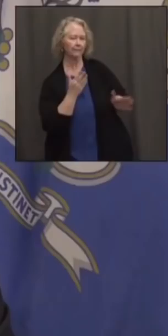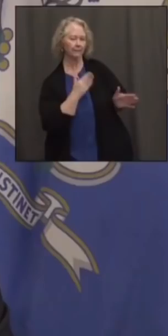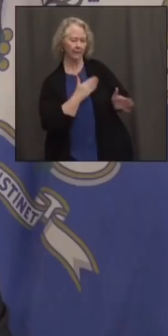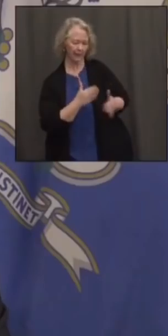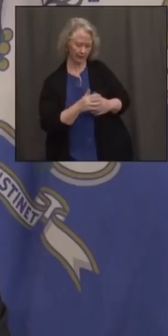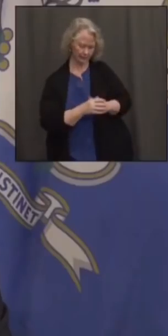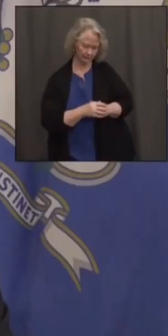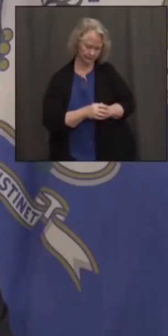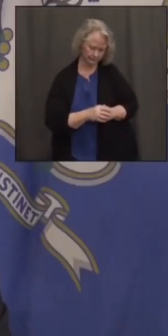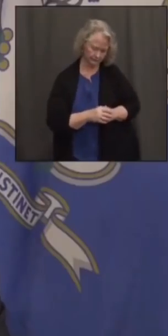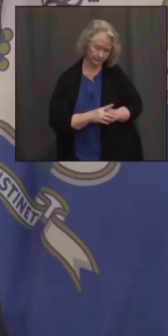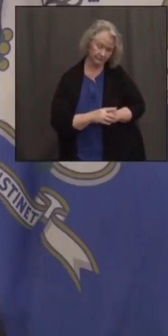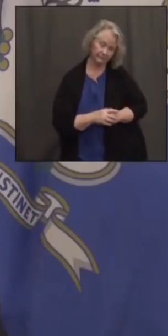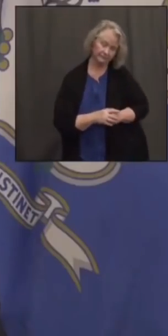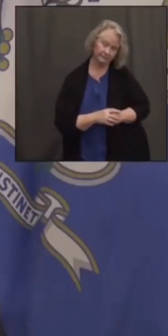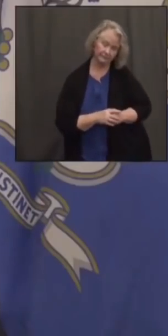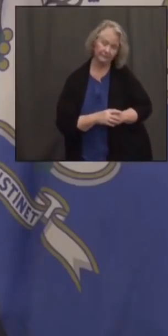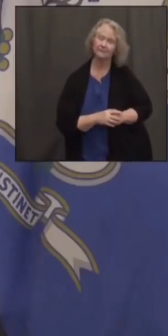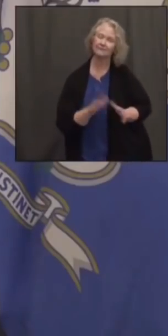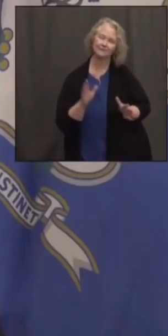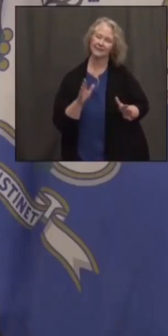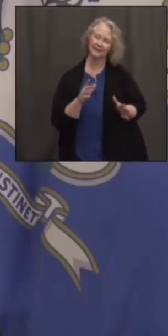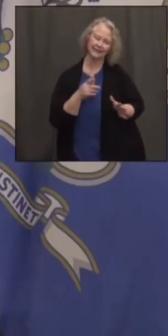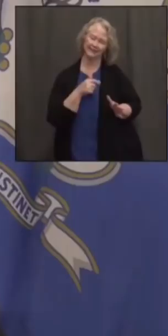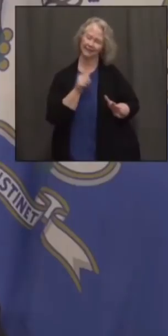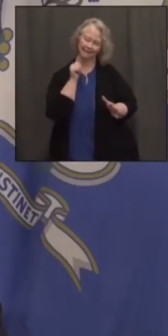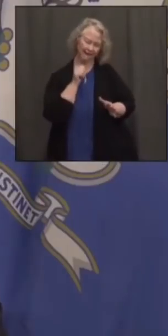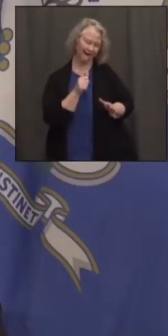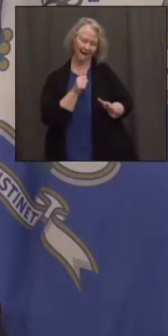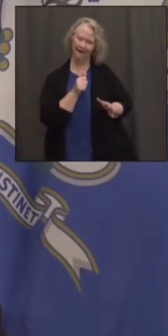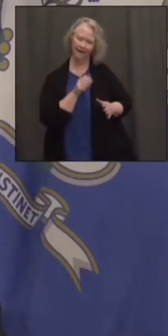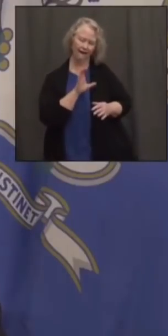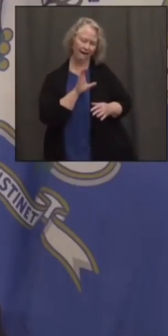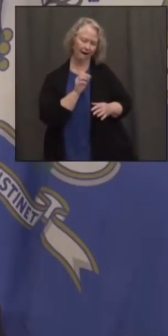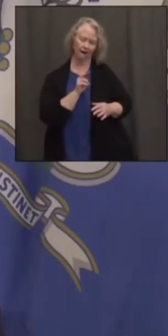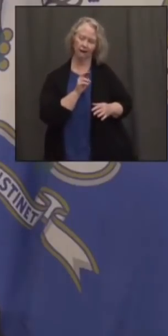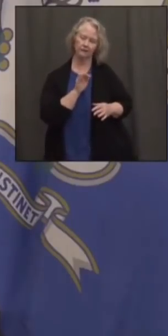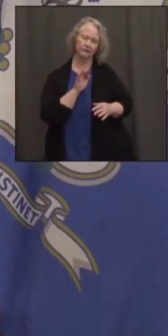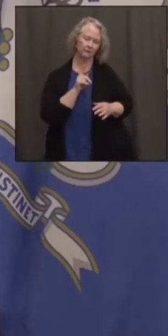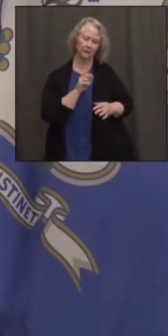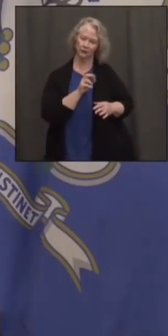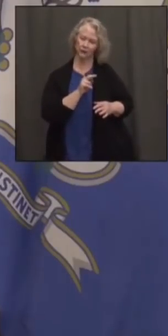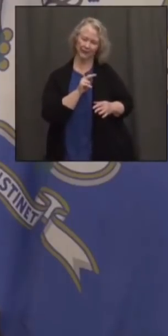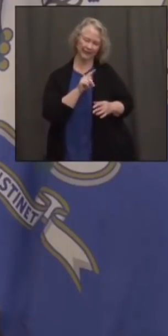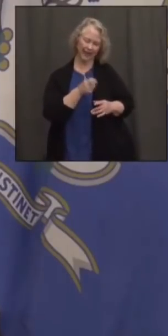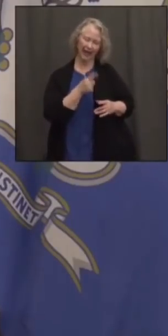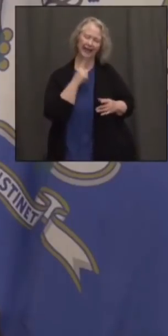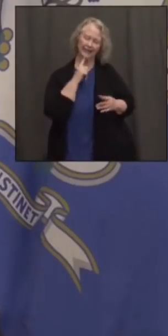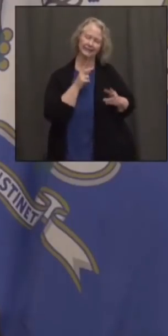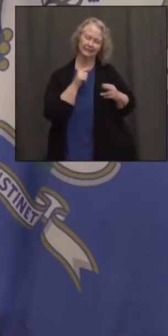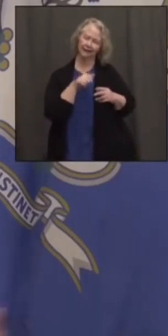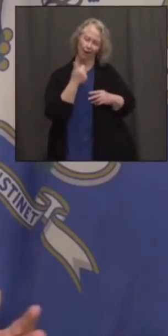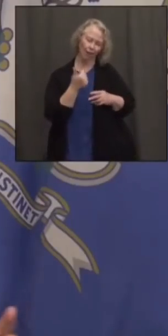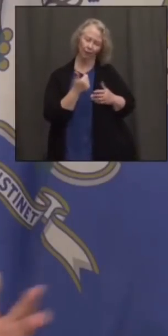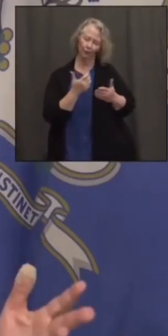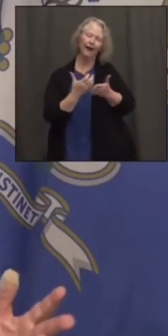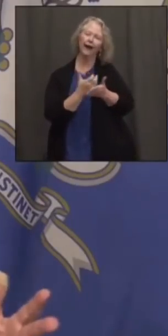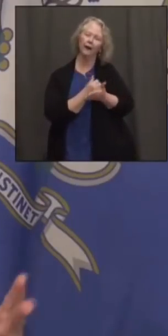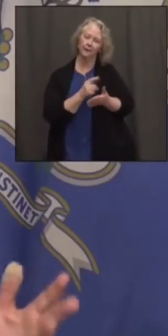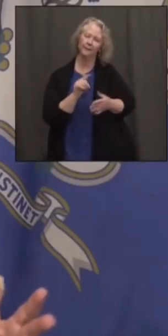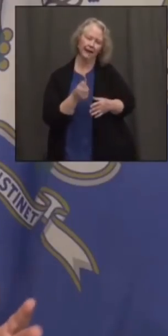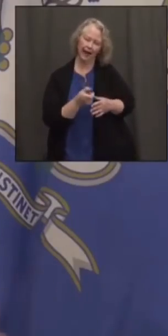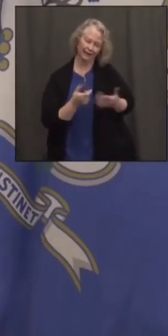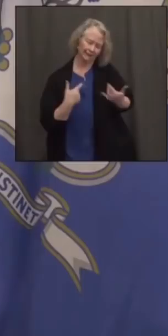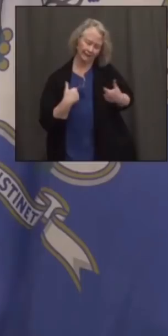Well, first of all, it's not a consumption tax. It's just an income tax by another name. And I've been pretty clear that I think I just